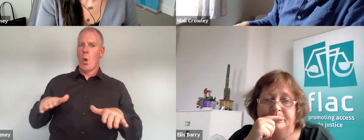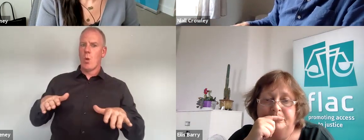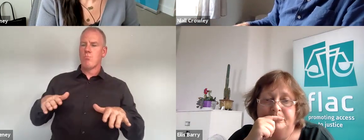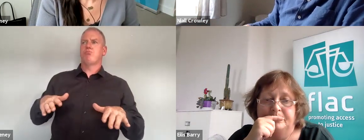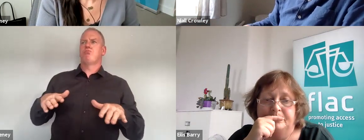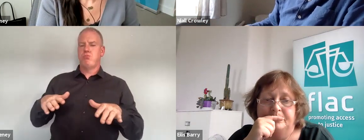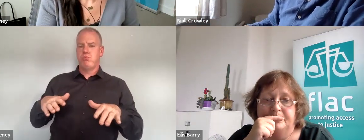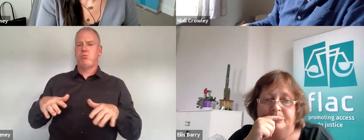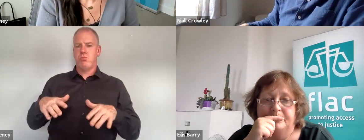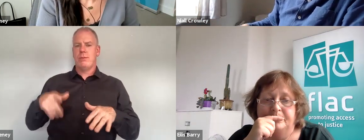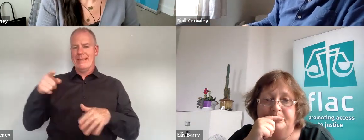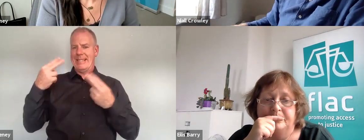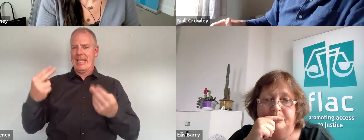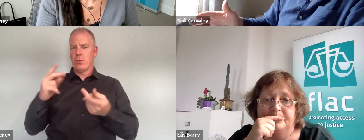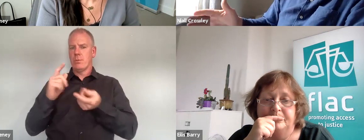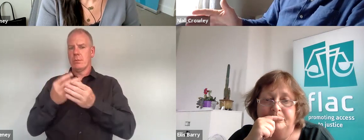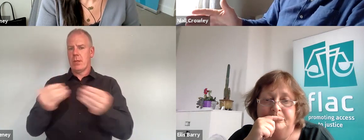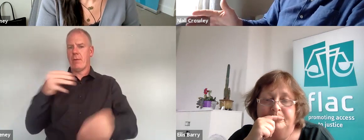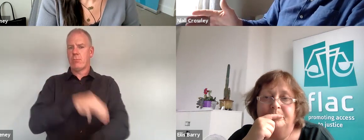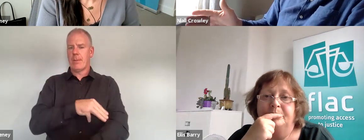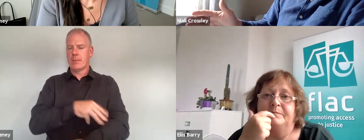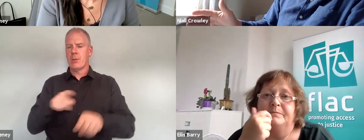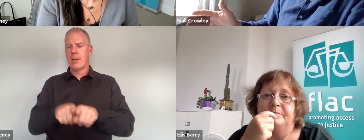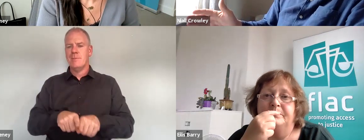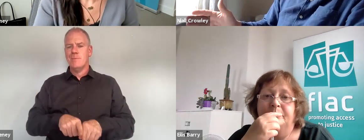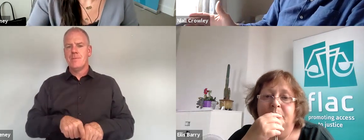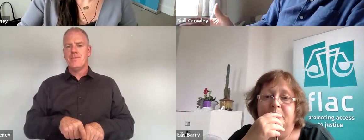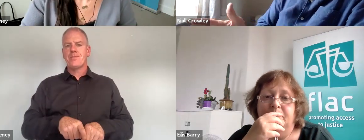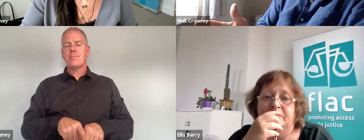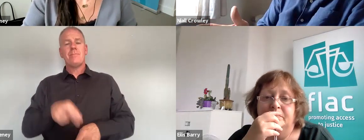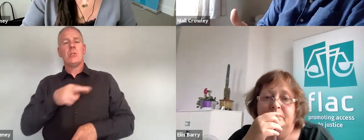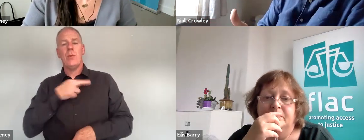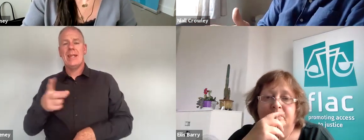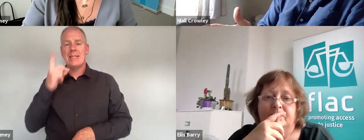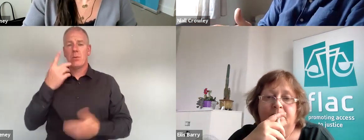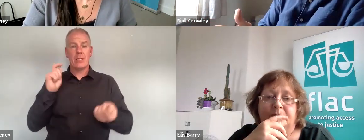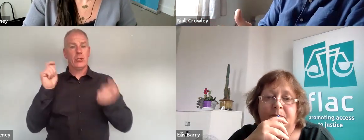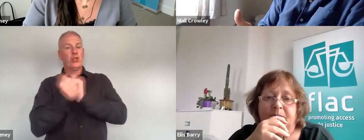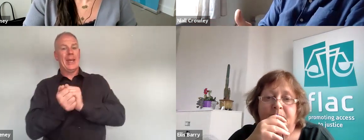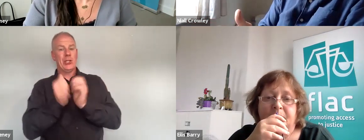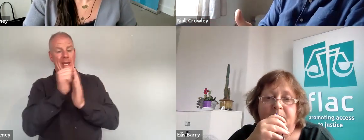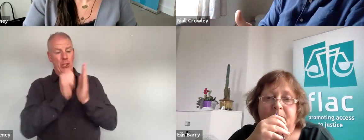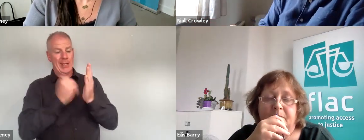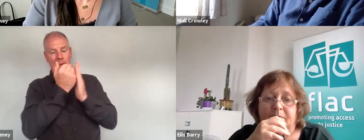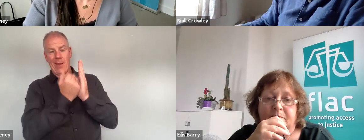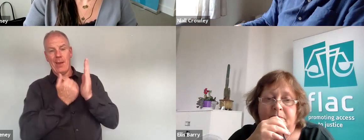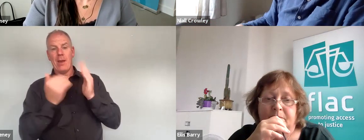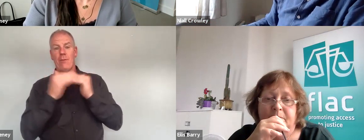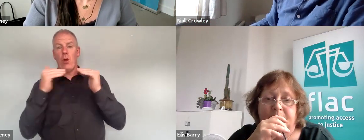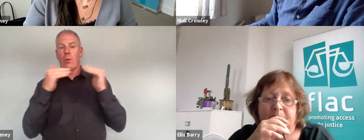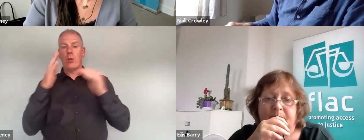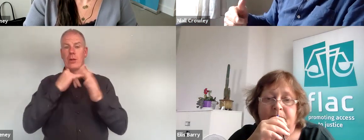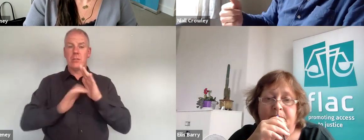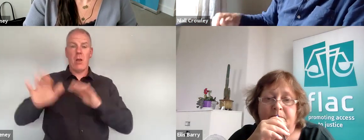and how they might need to be addressed so I think what it's done is it's shifted agendas for equality bodies across Europe